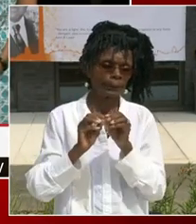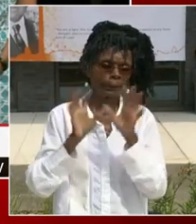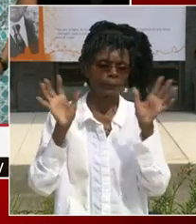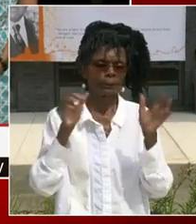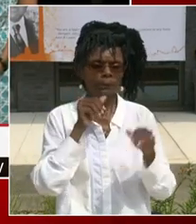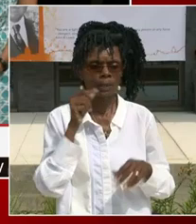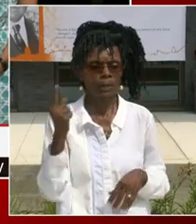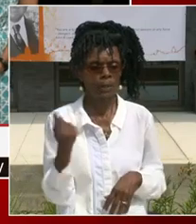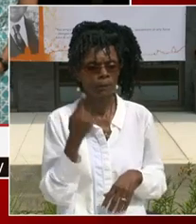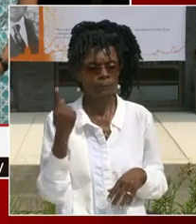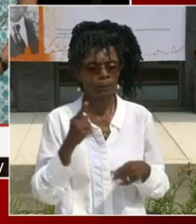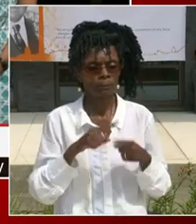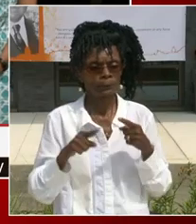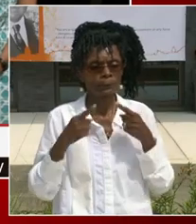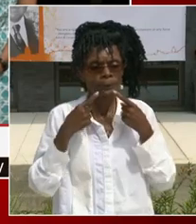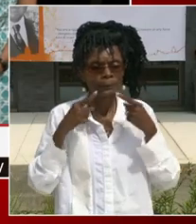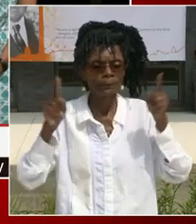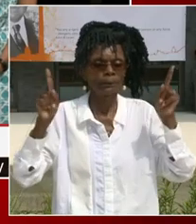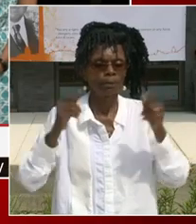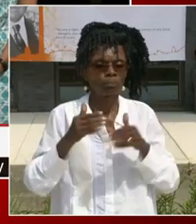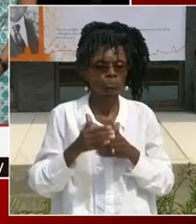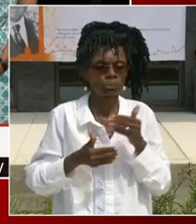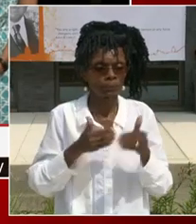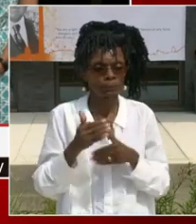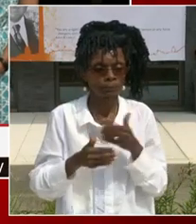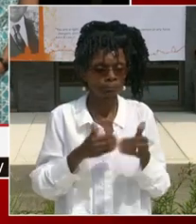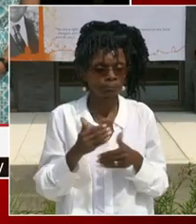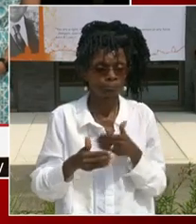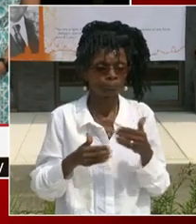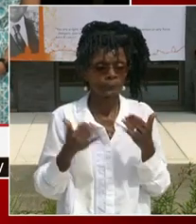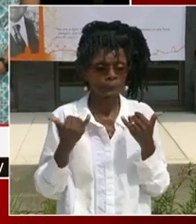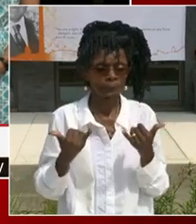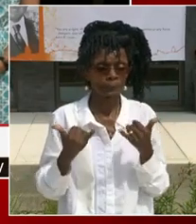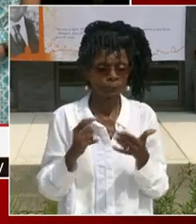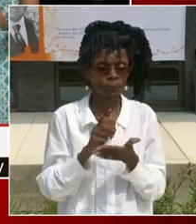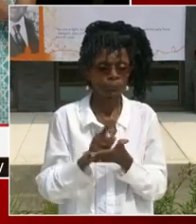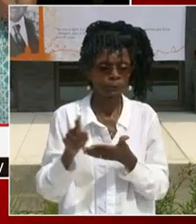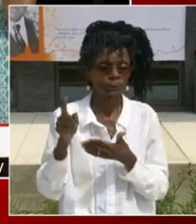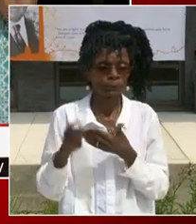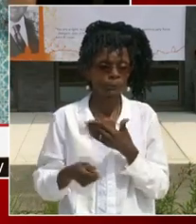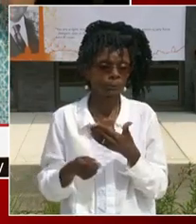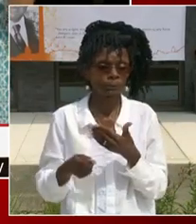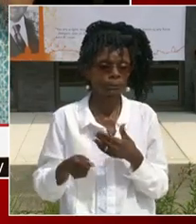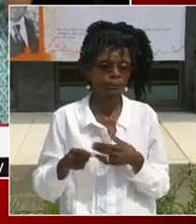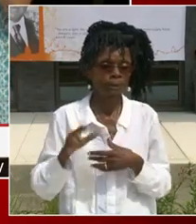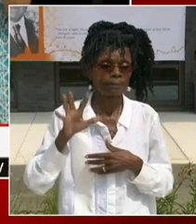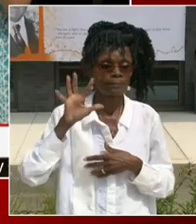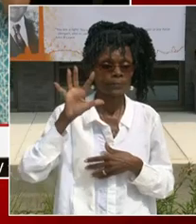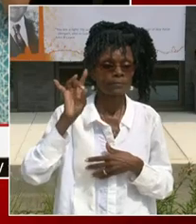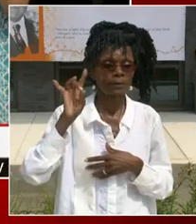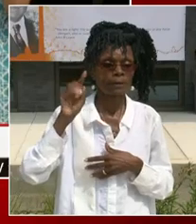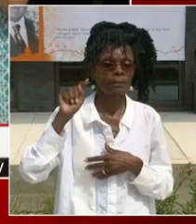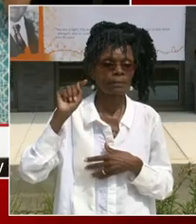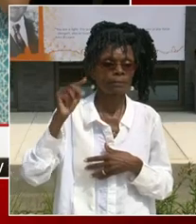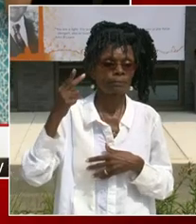this weekend, I think you know, for the 58th anniversary of the March on Washington.